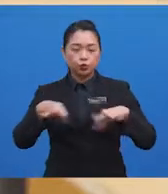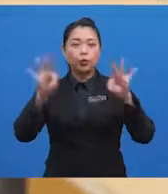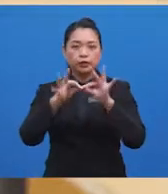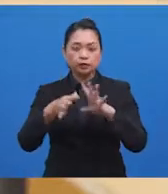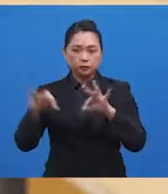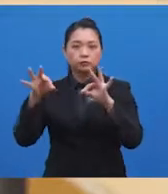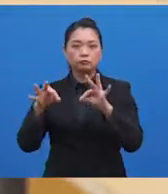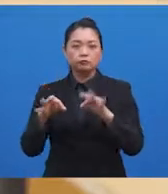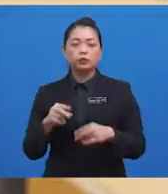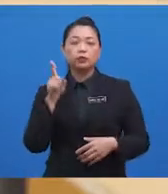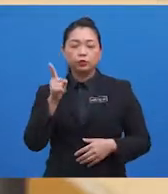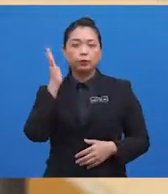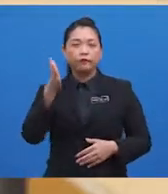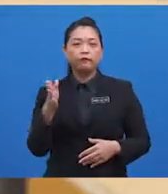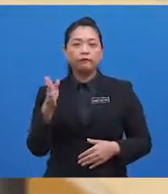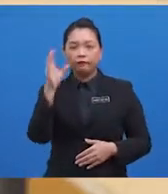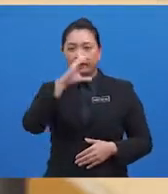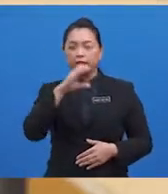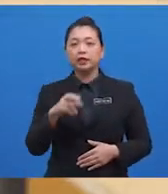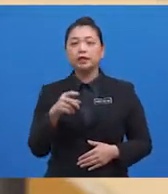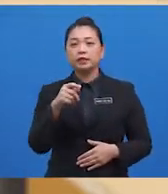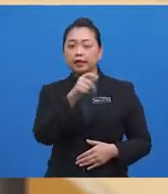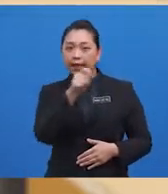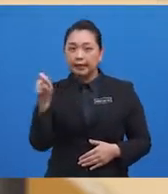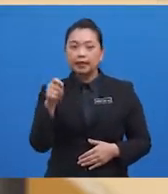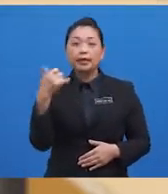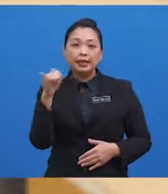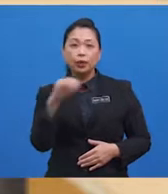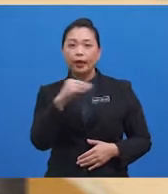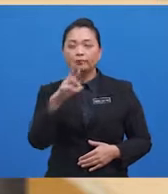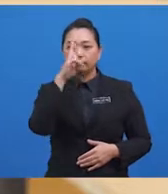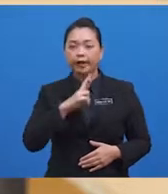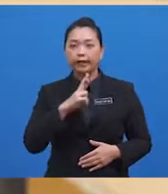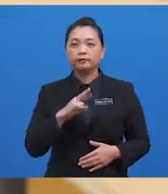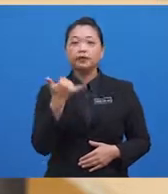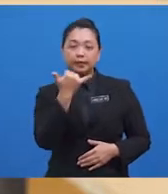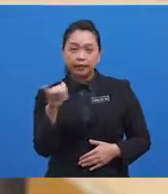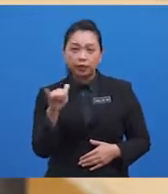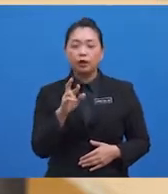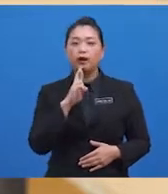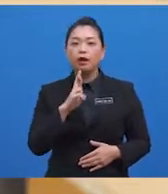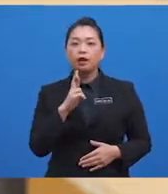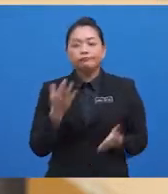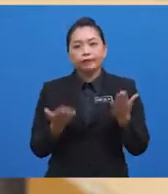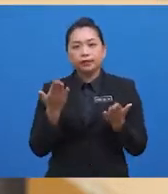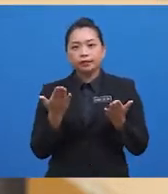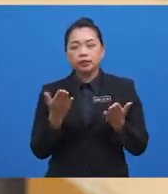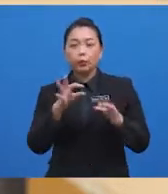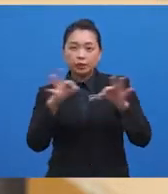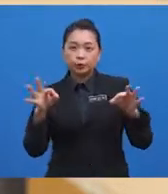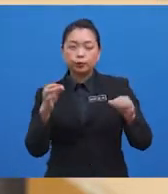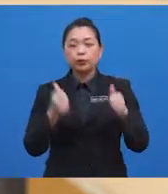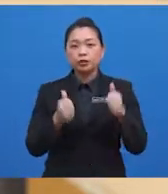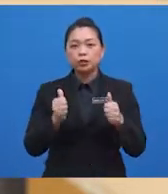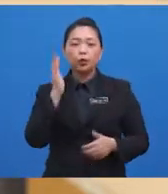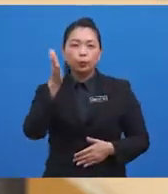find that it had been highlighted in yellow and red. The statements highlighted in yellow are perhaps statements which will